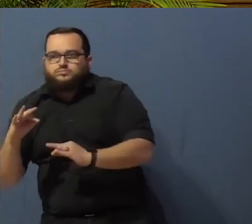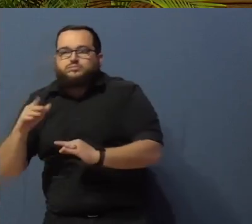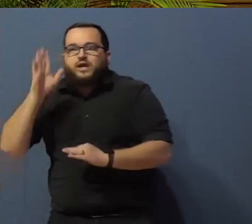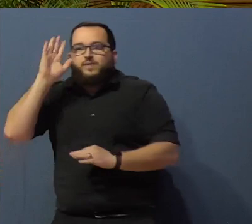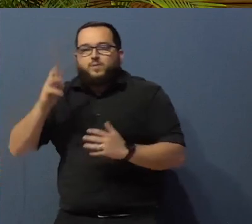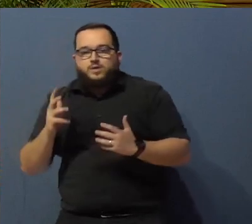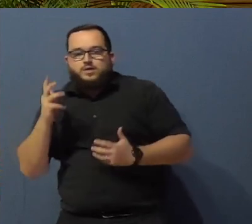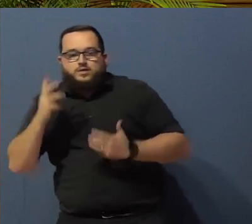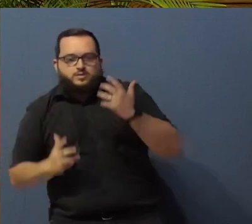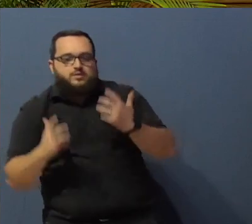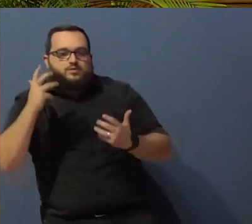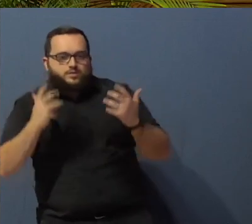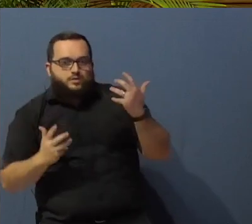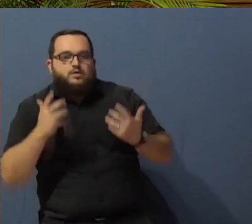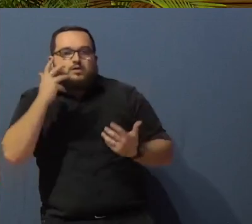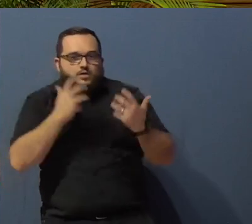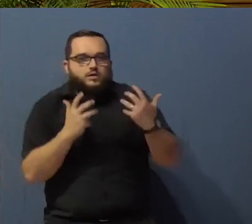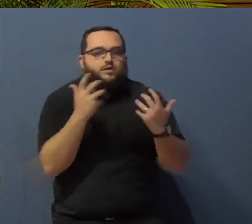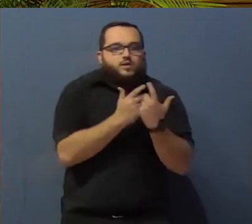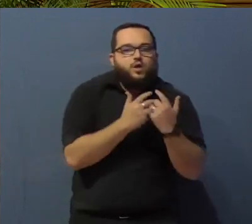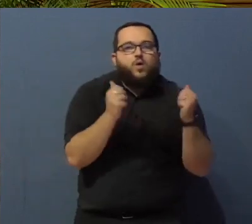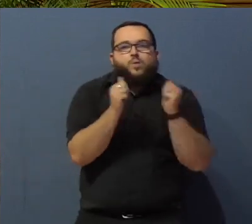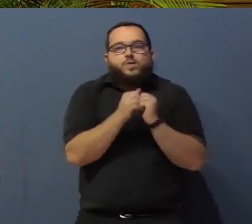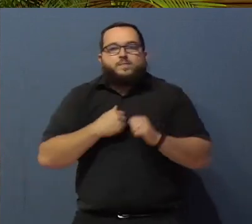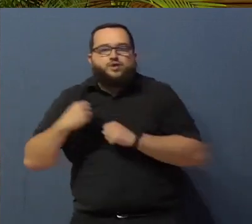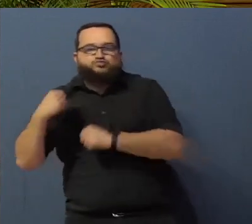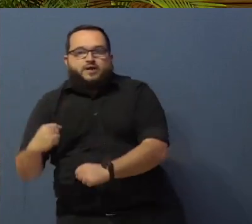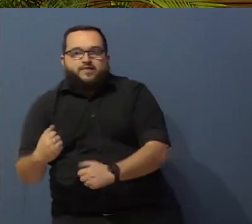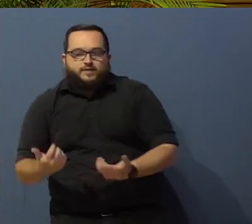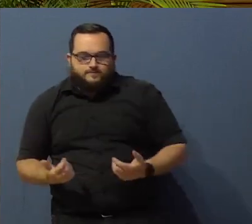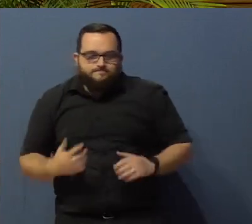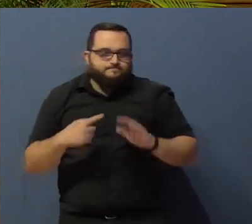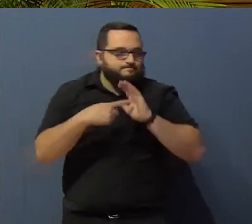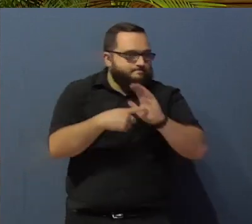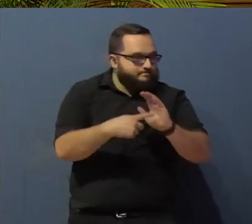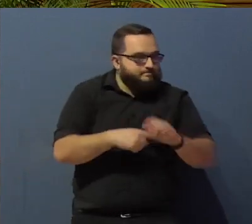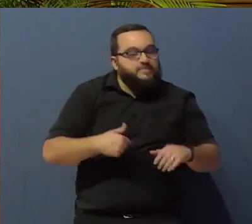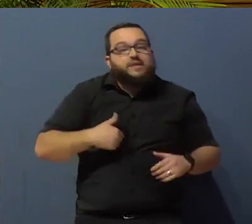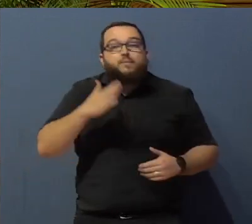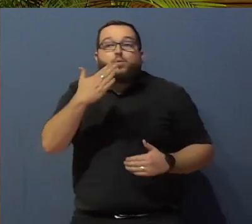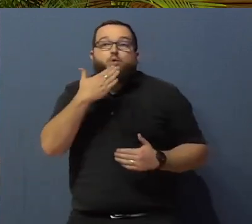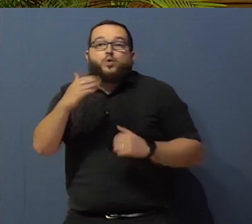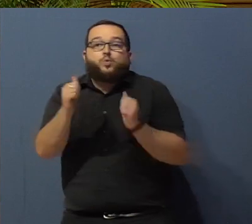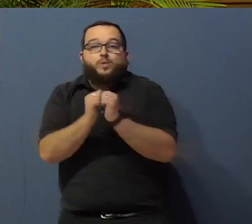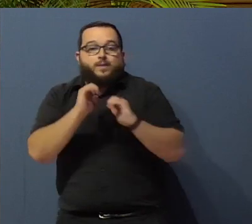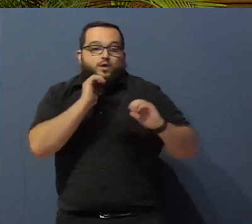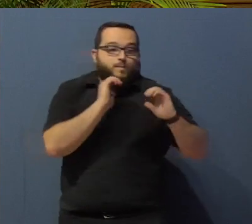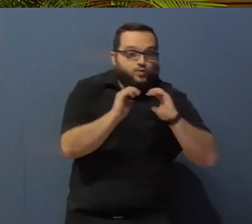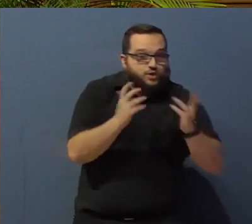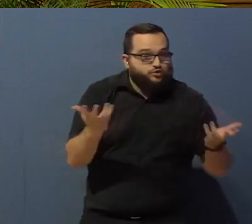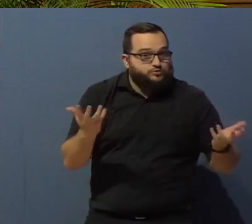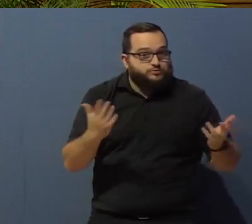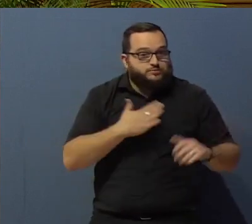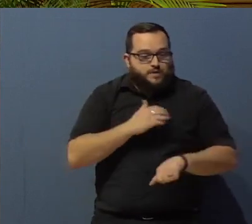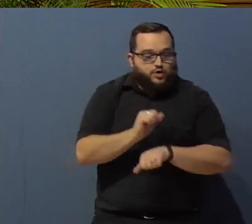using their strengths for limitations. Here's an example. I'm a great communicator. My job in the mental health field,